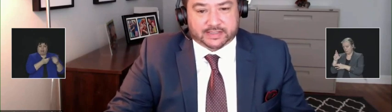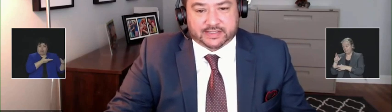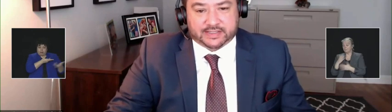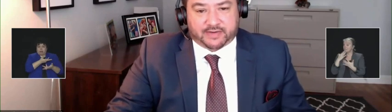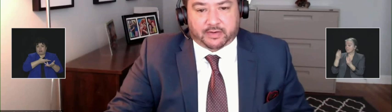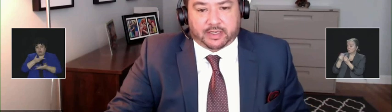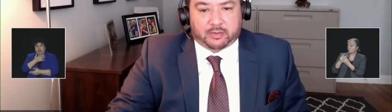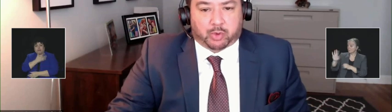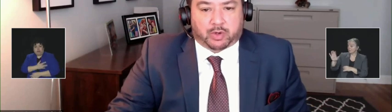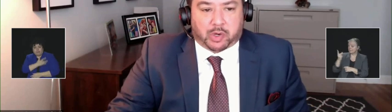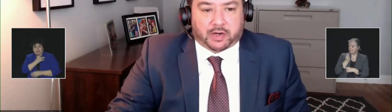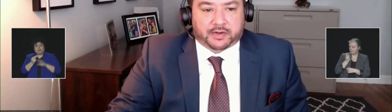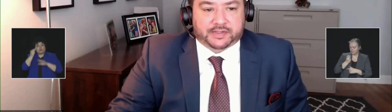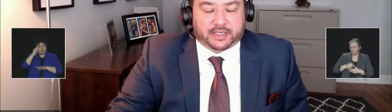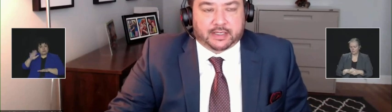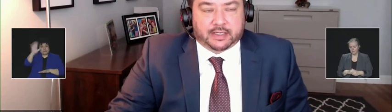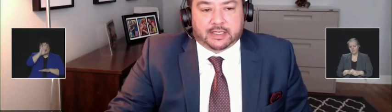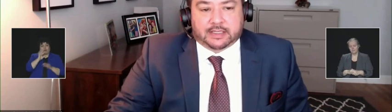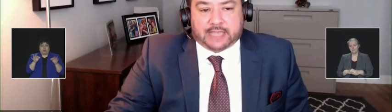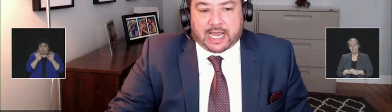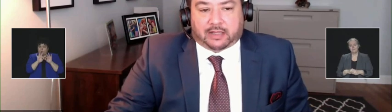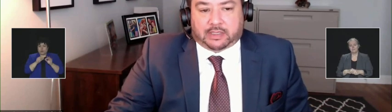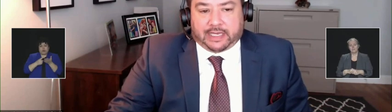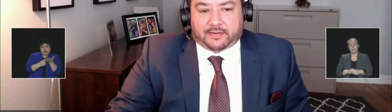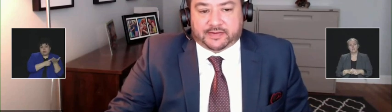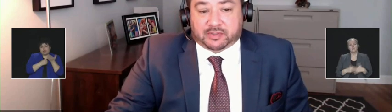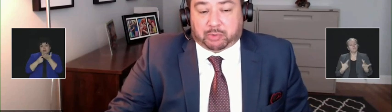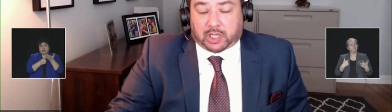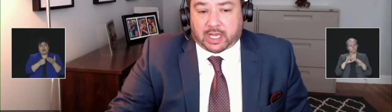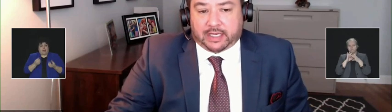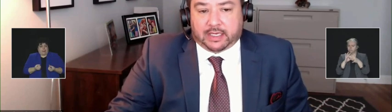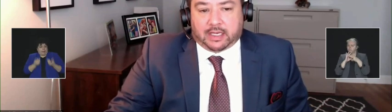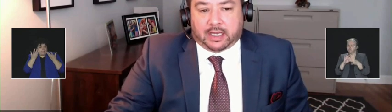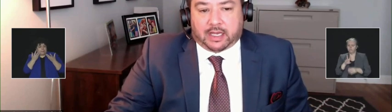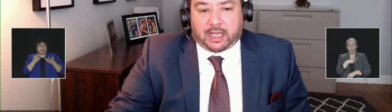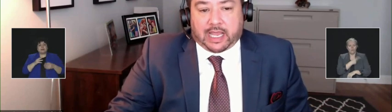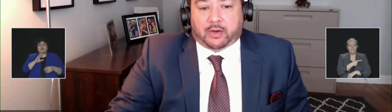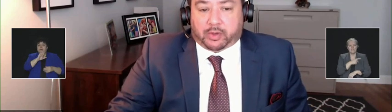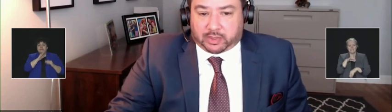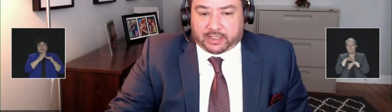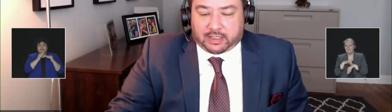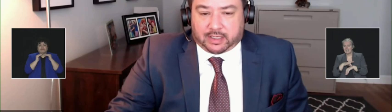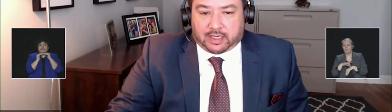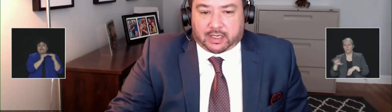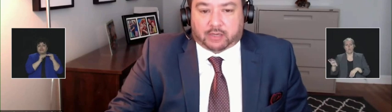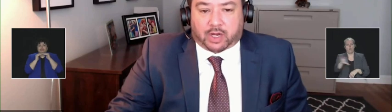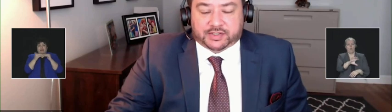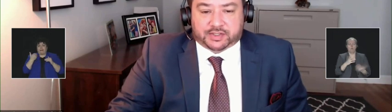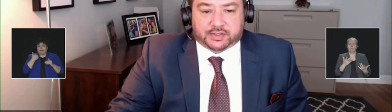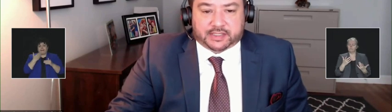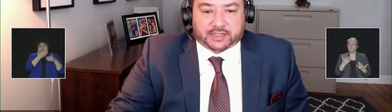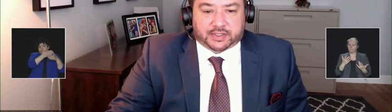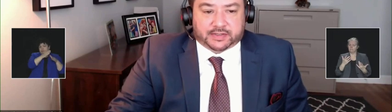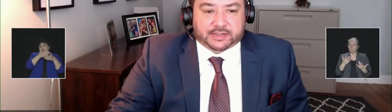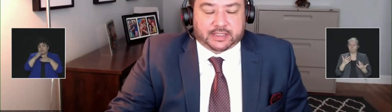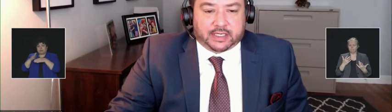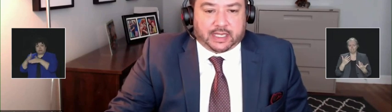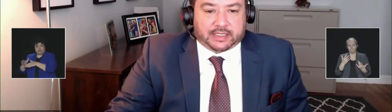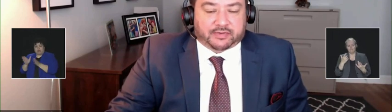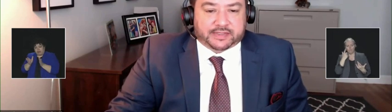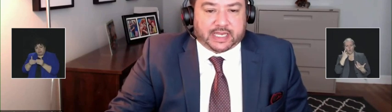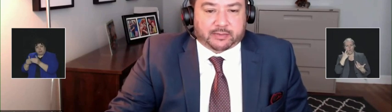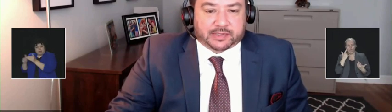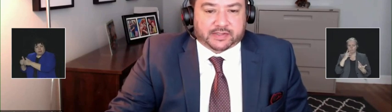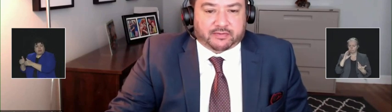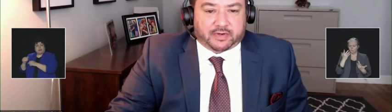very important partners to allocate the supply equitably across jurisdictions and different